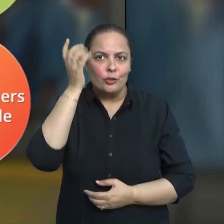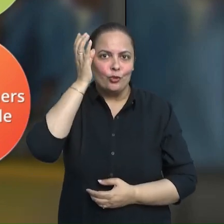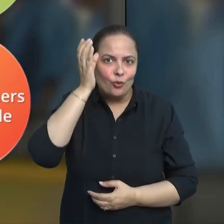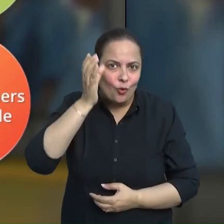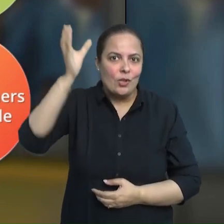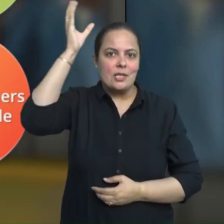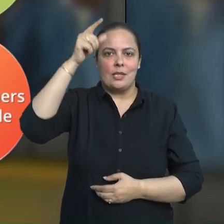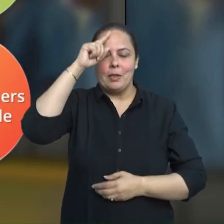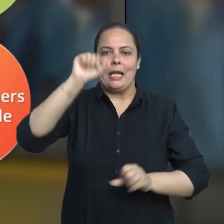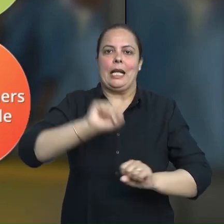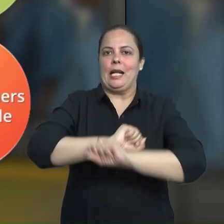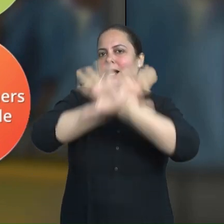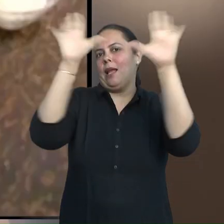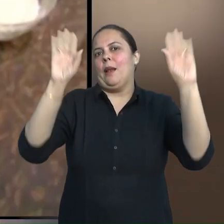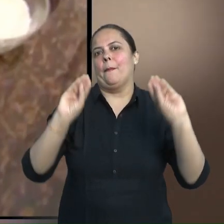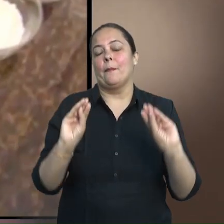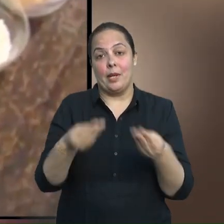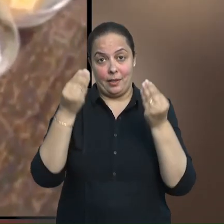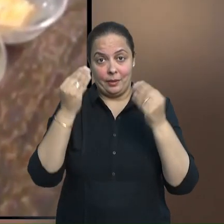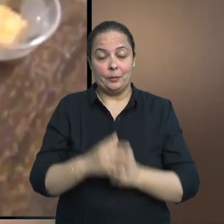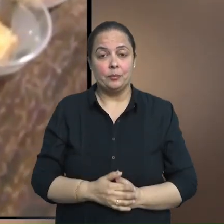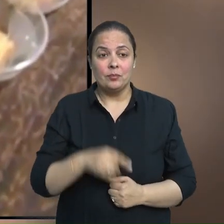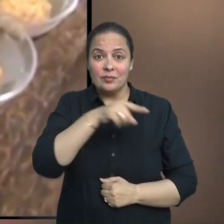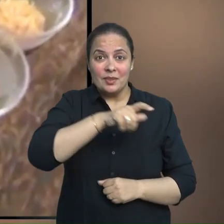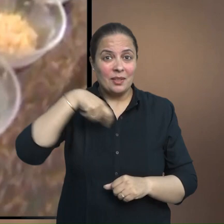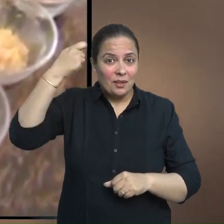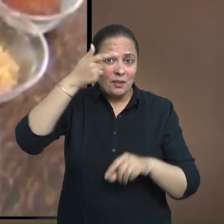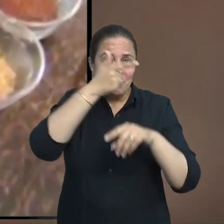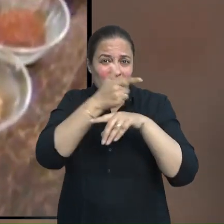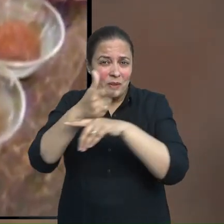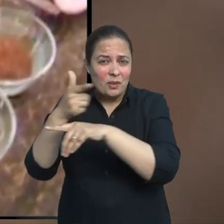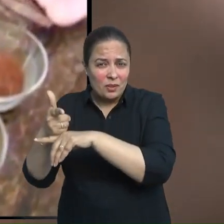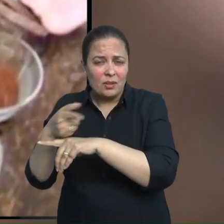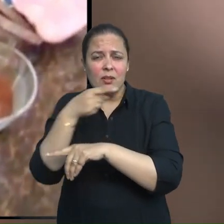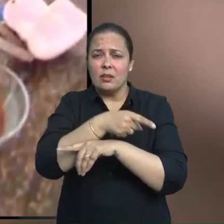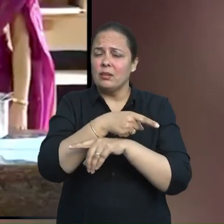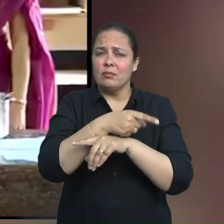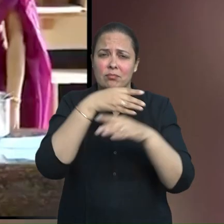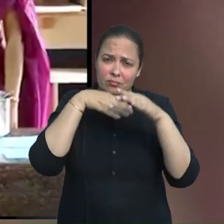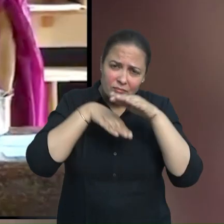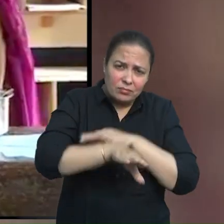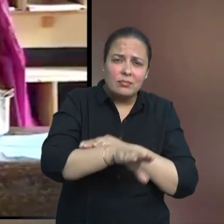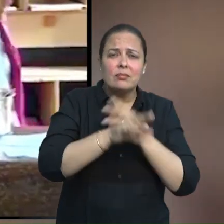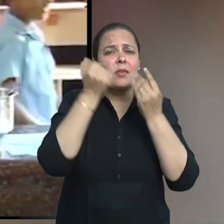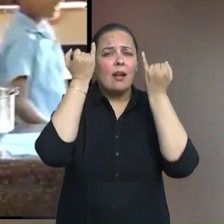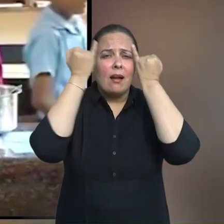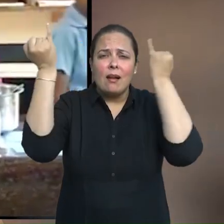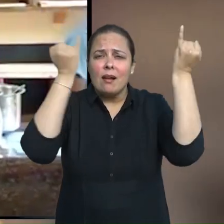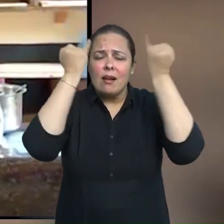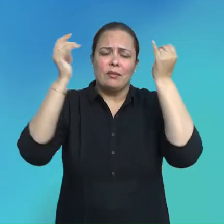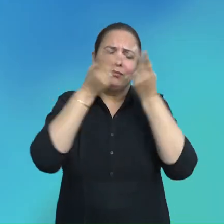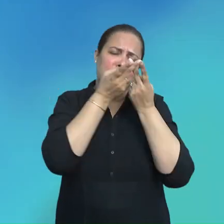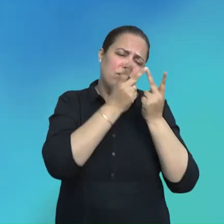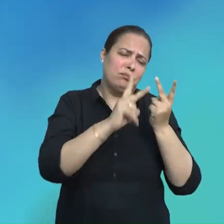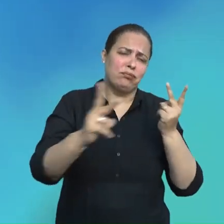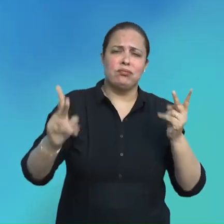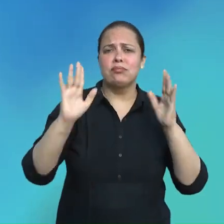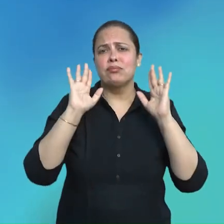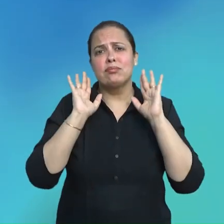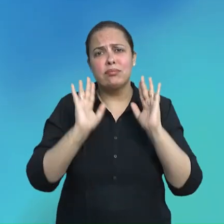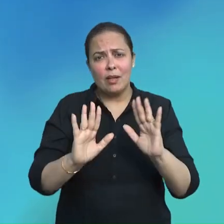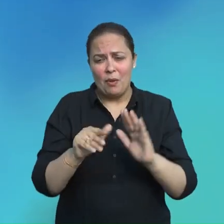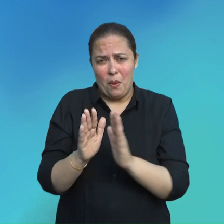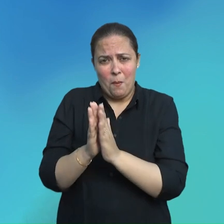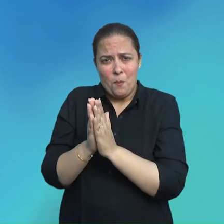more effectively. The videos present a diverse array of ideas and issues that extend